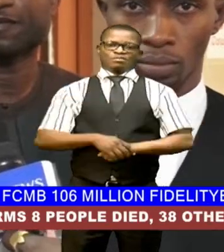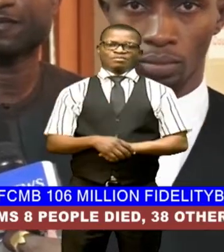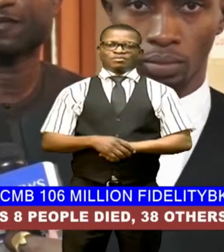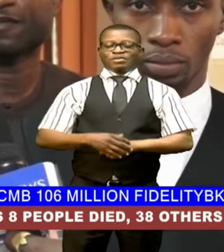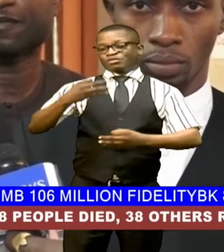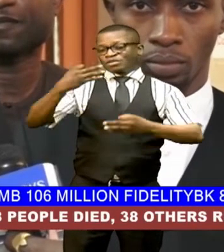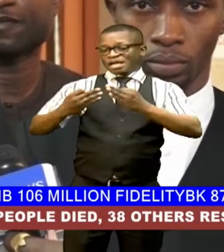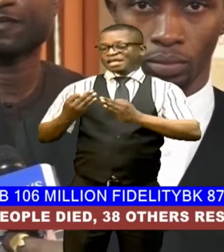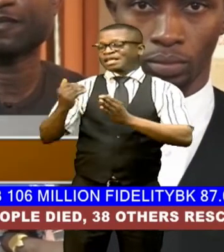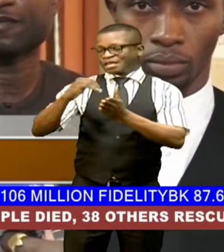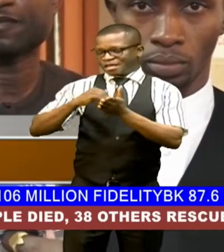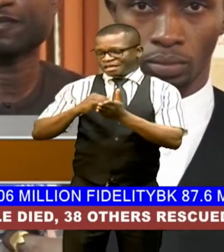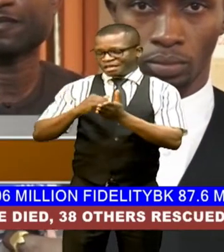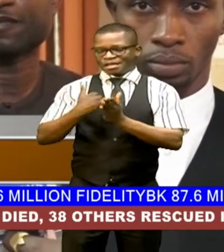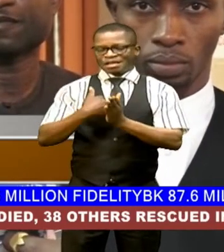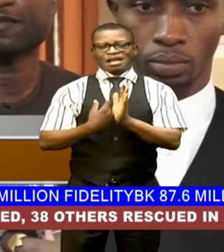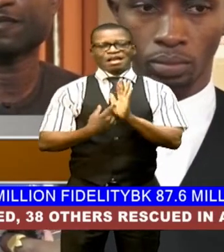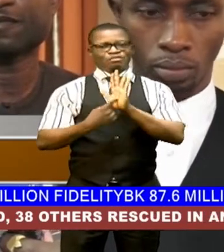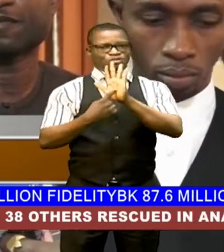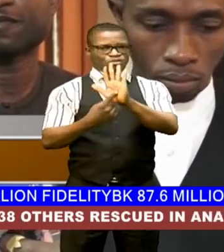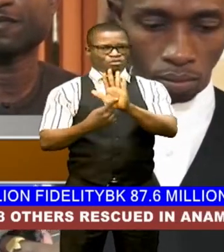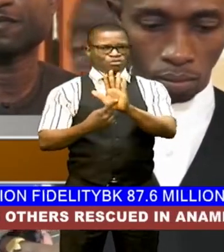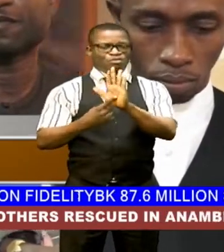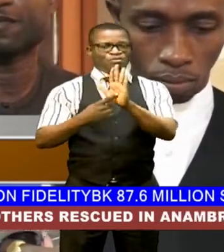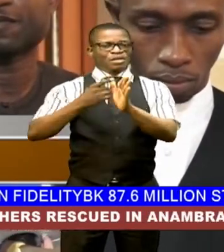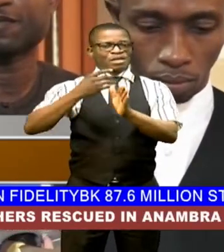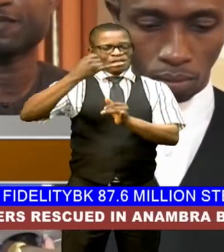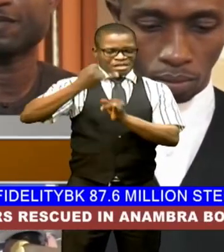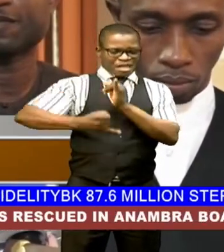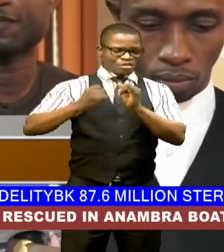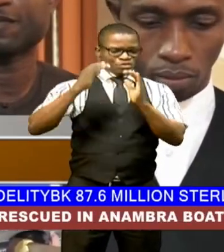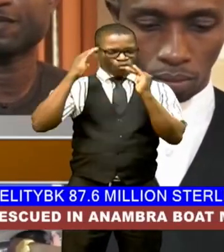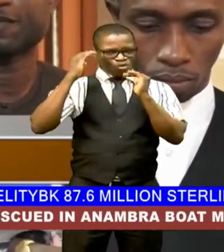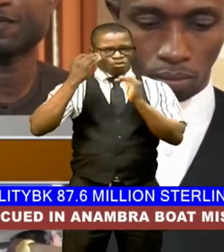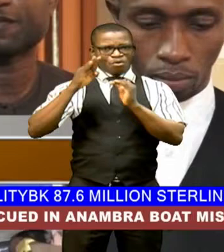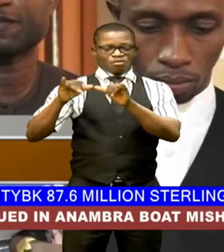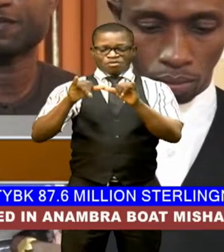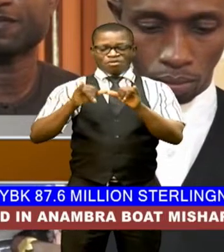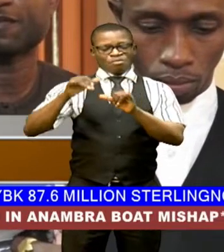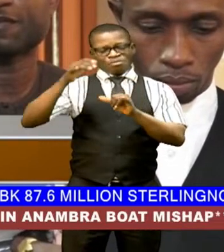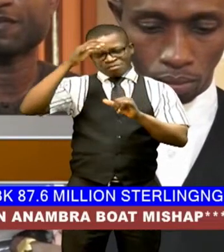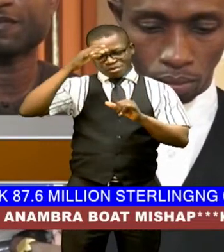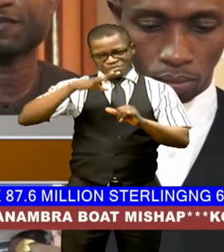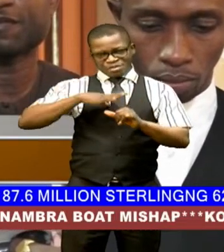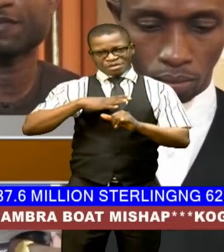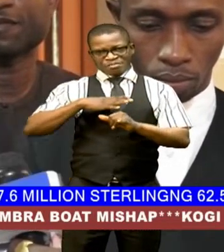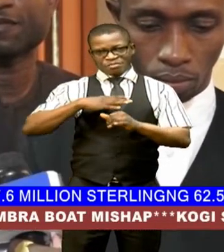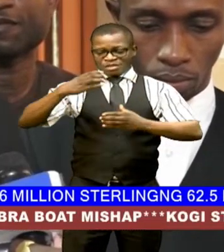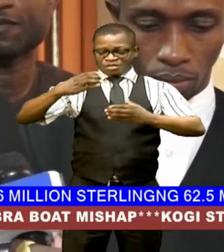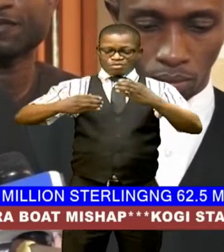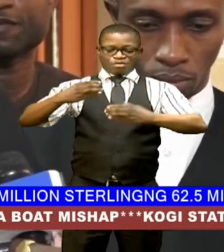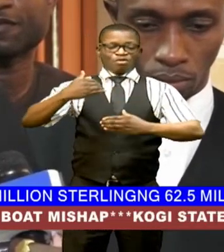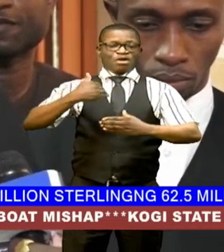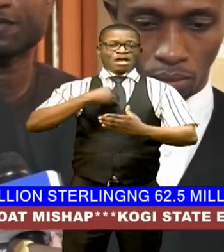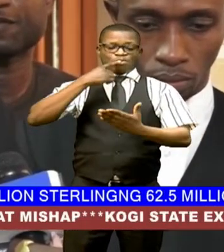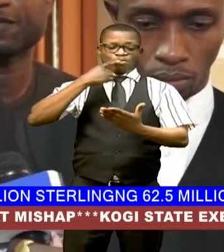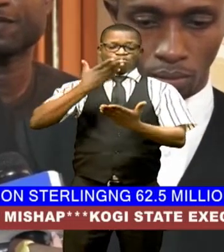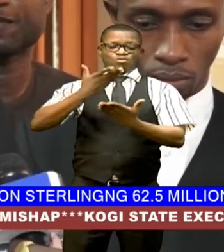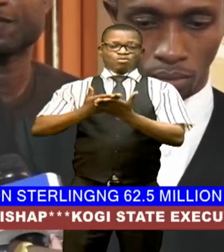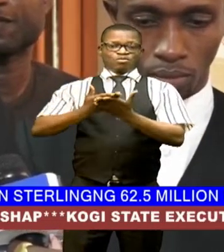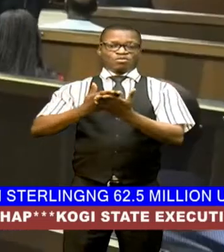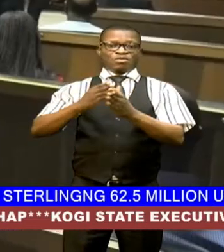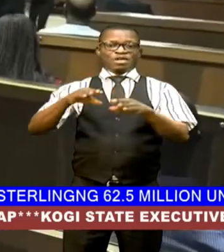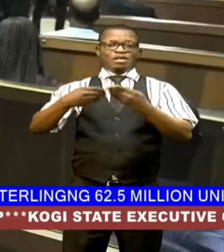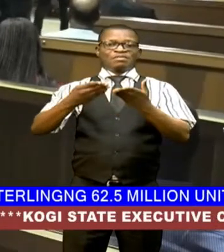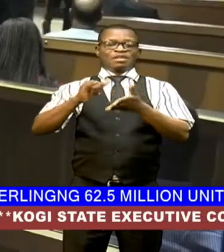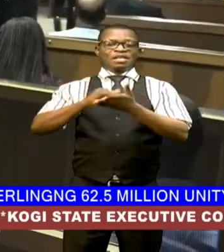once again shown to be the last hope of common man and i mean the court has been able to give him that reprieve